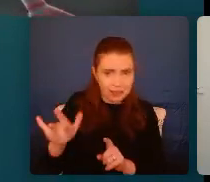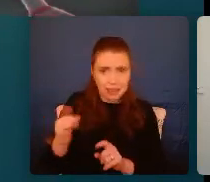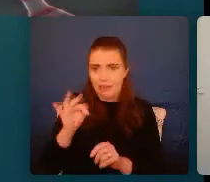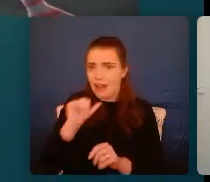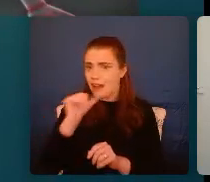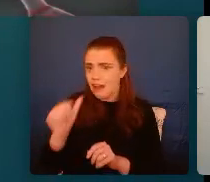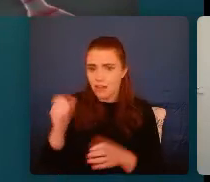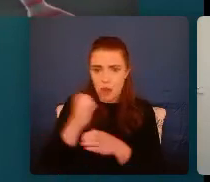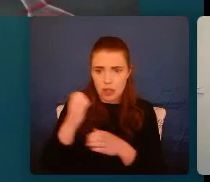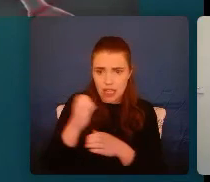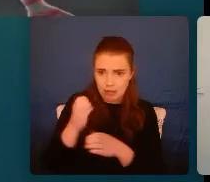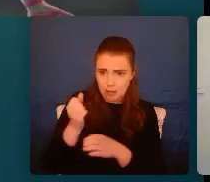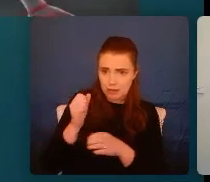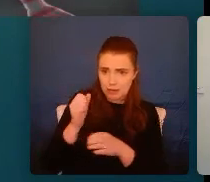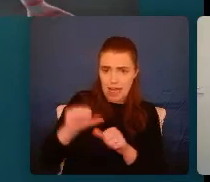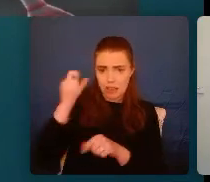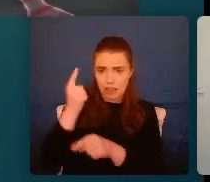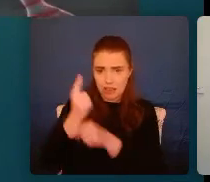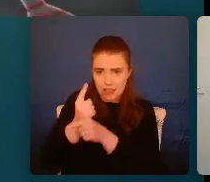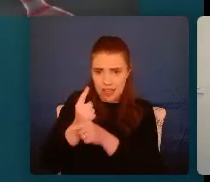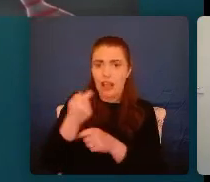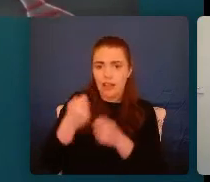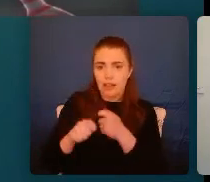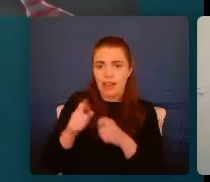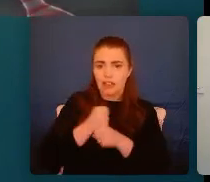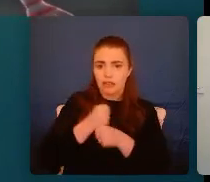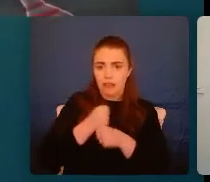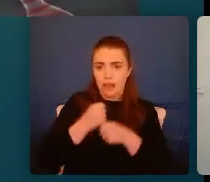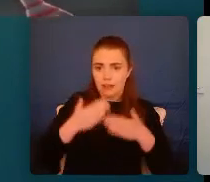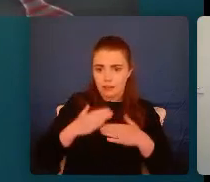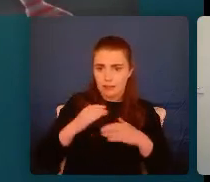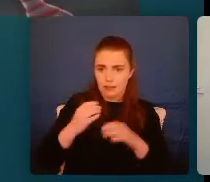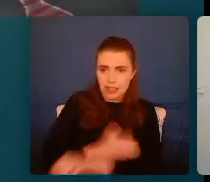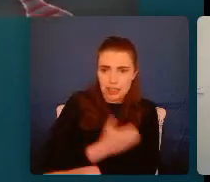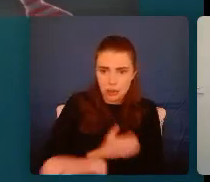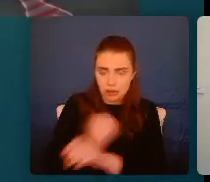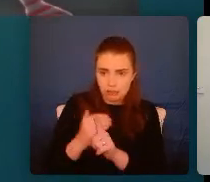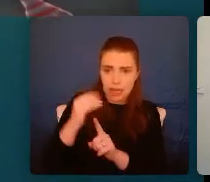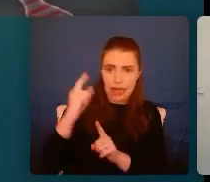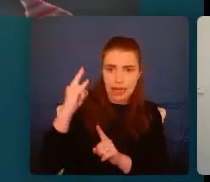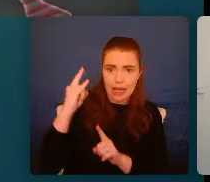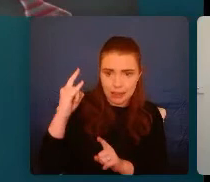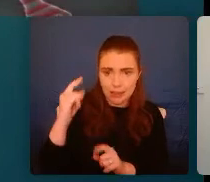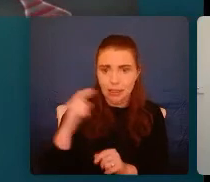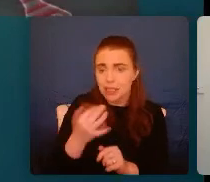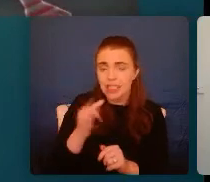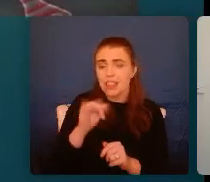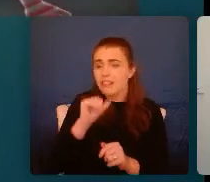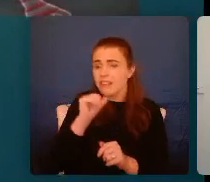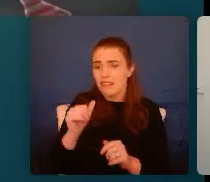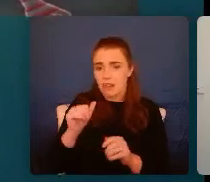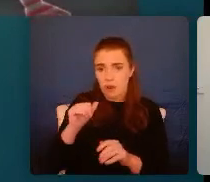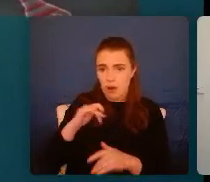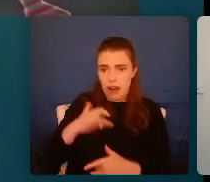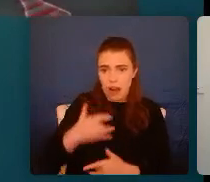buffer against the stress, the stress response stays activated. Even when there is no apparent physical harm, the extended